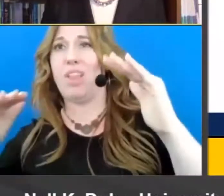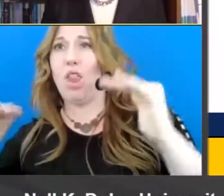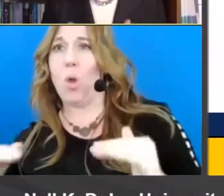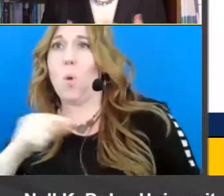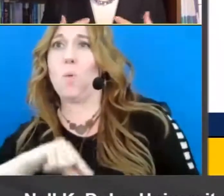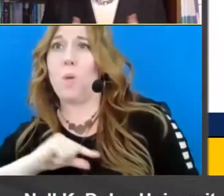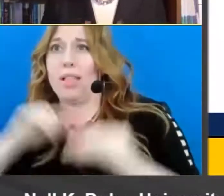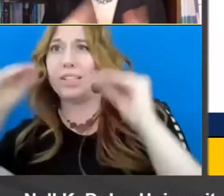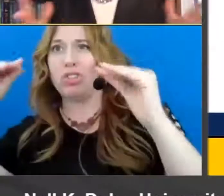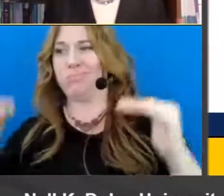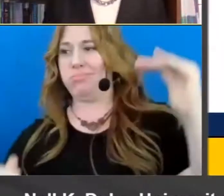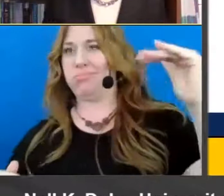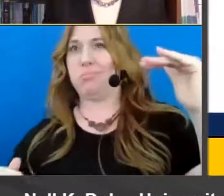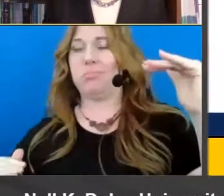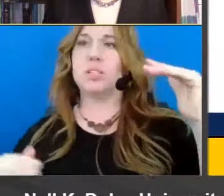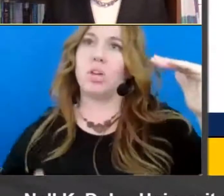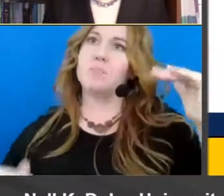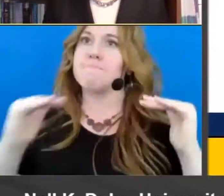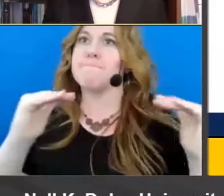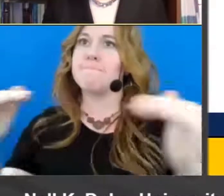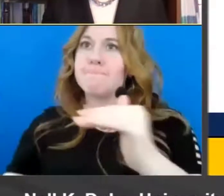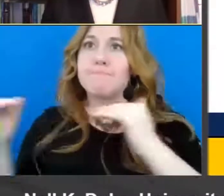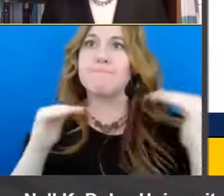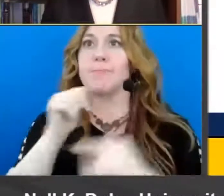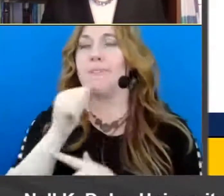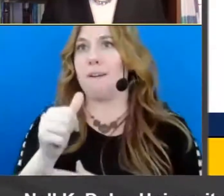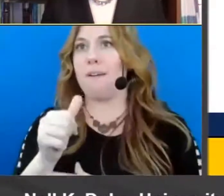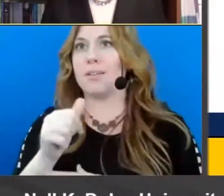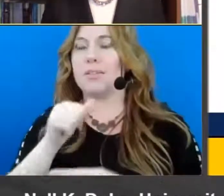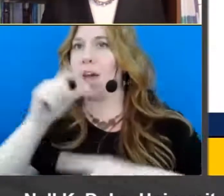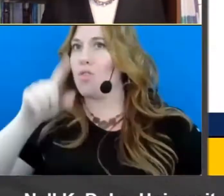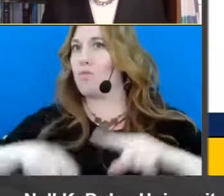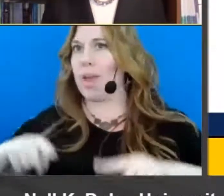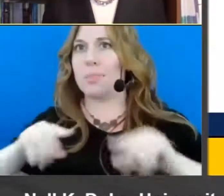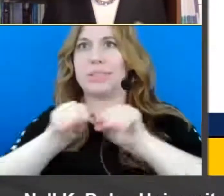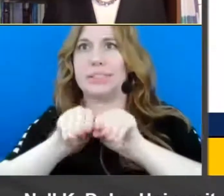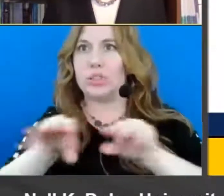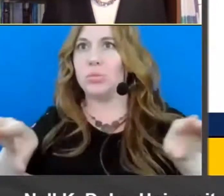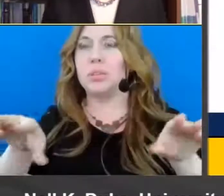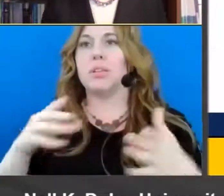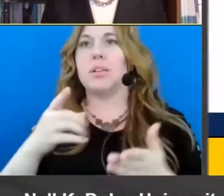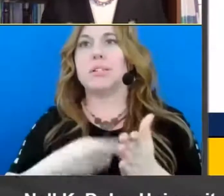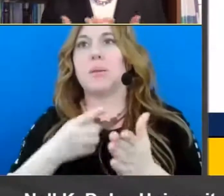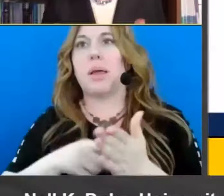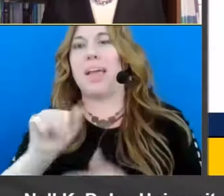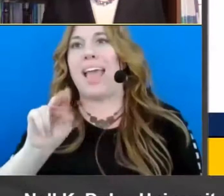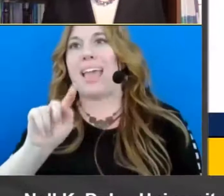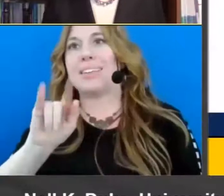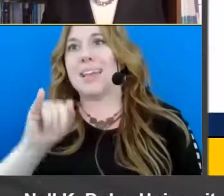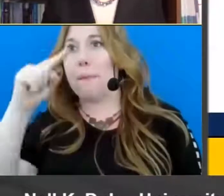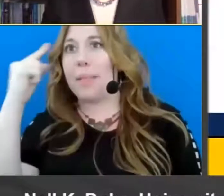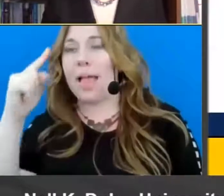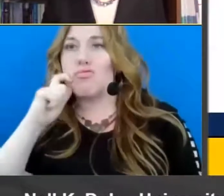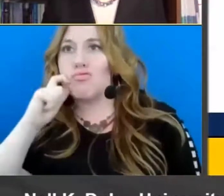that that isn't randomly distributed across the population but that it often is anti-black racism or racism of